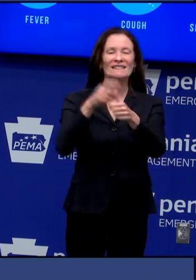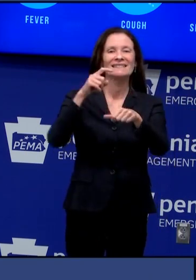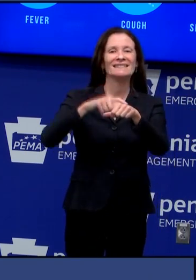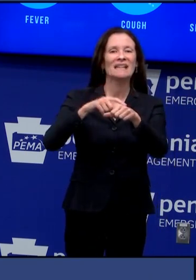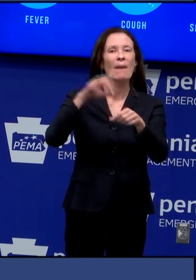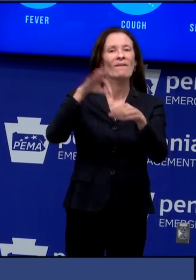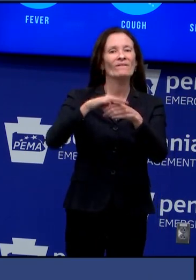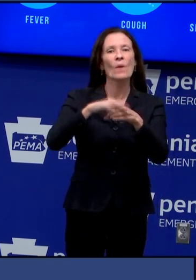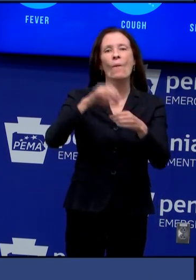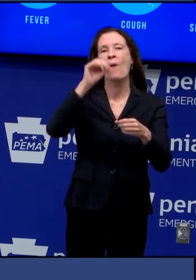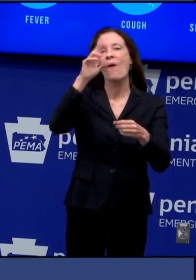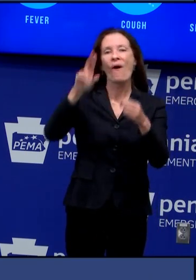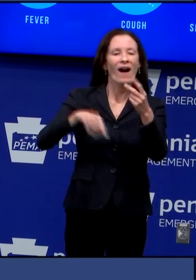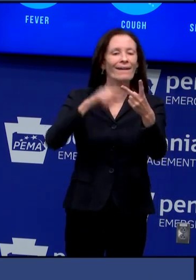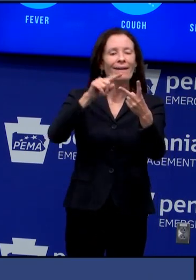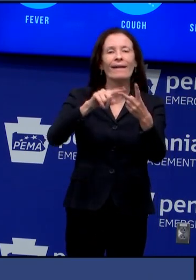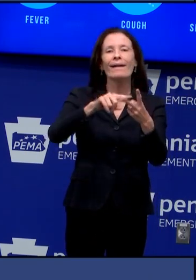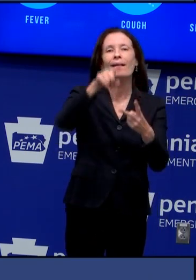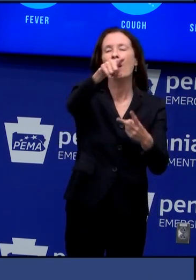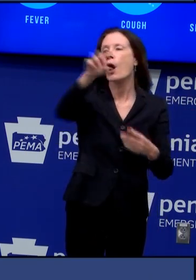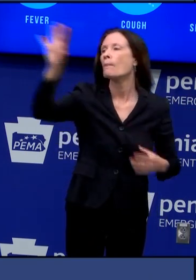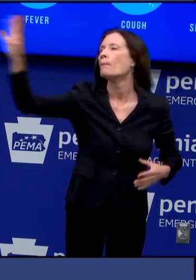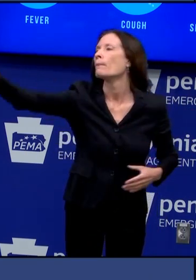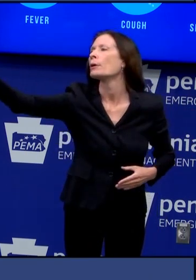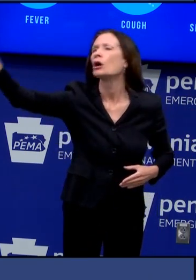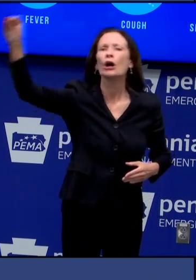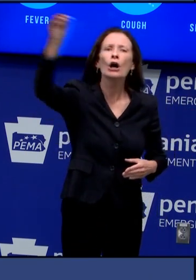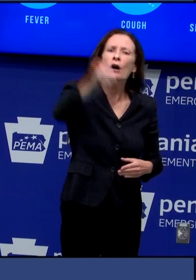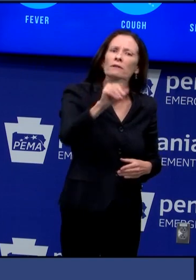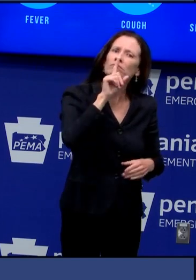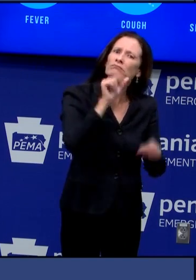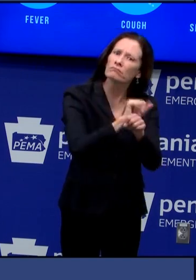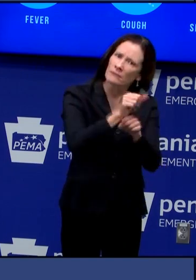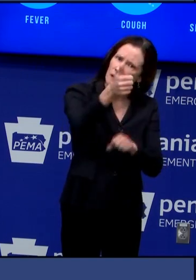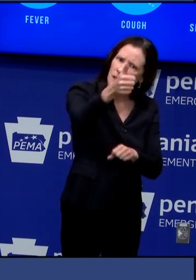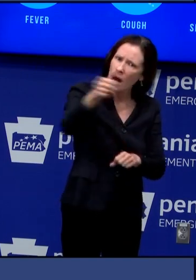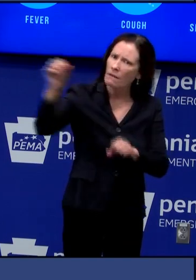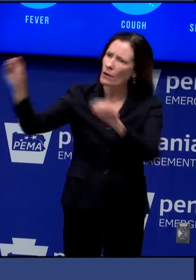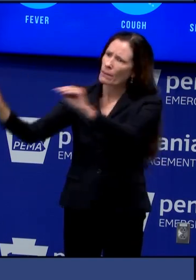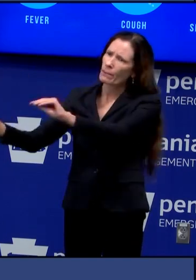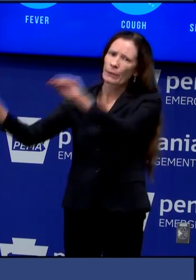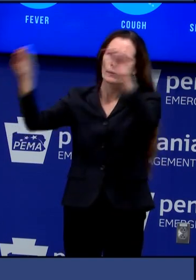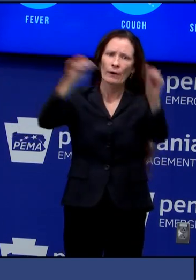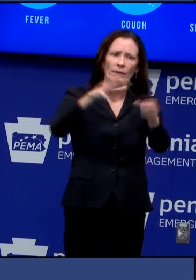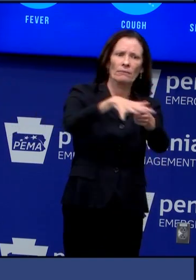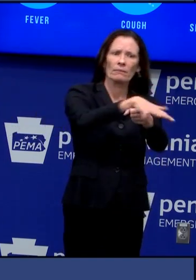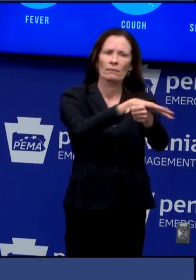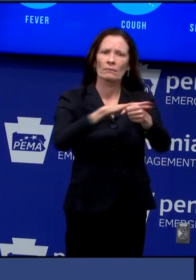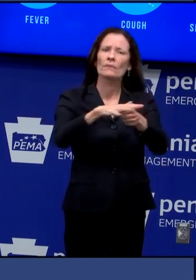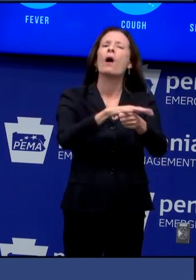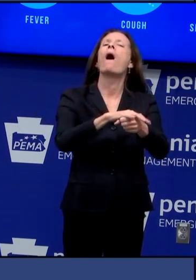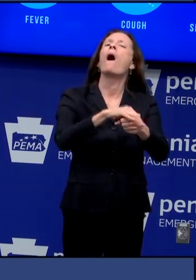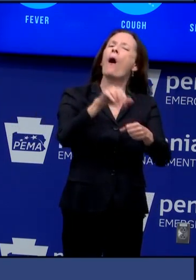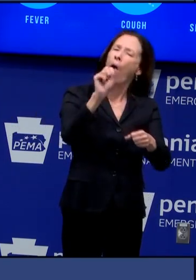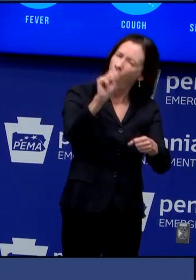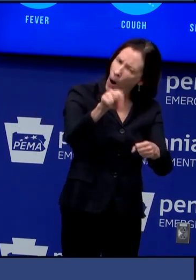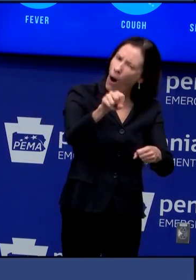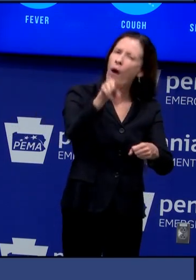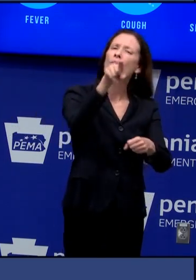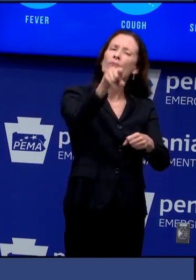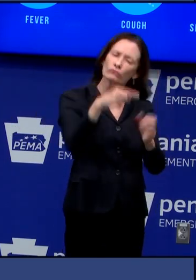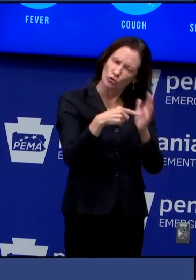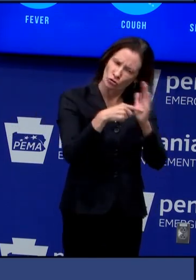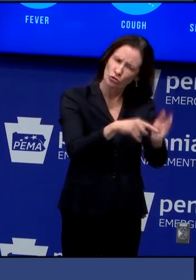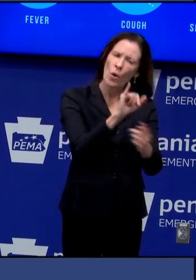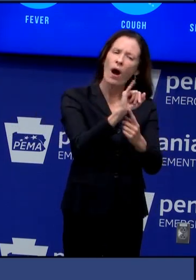they're registered that's when they have to show id the polling place polling places change fairly regularly and that